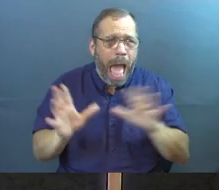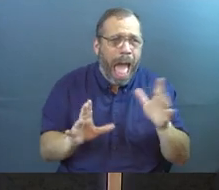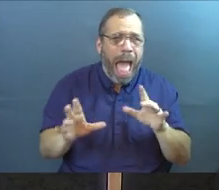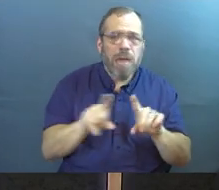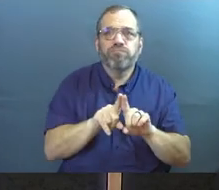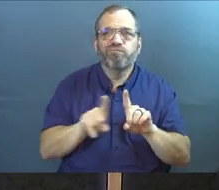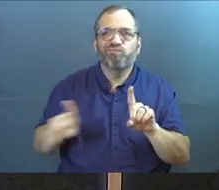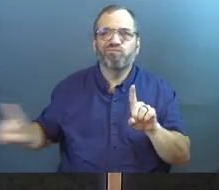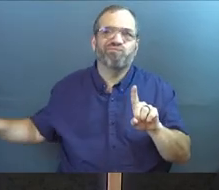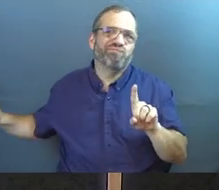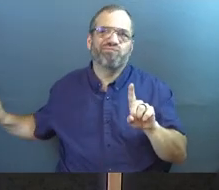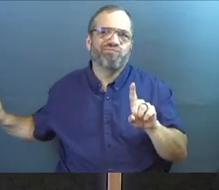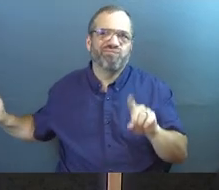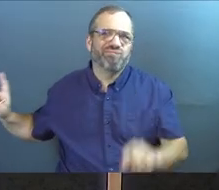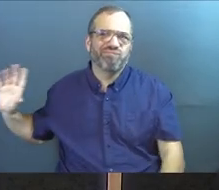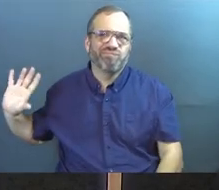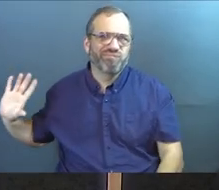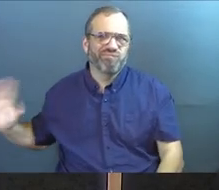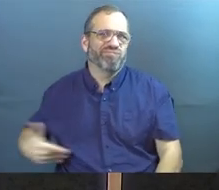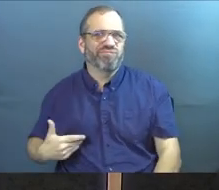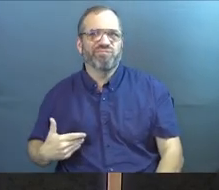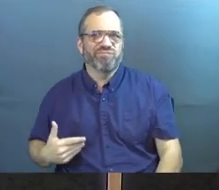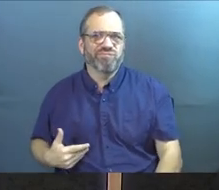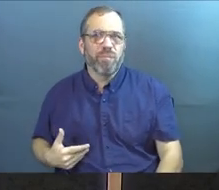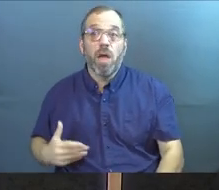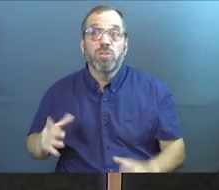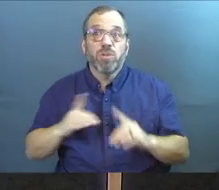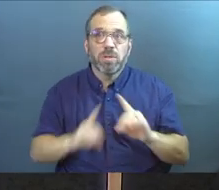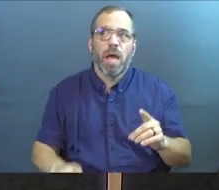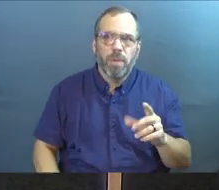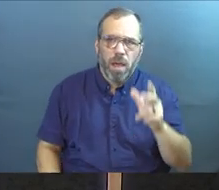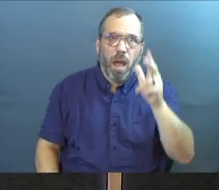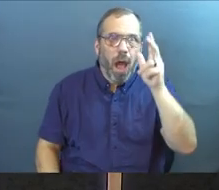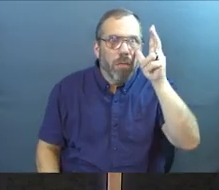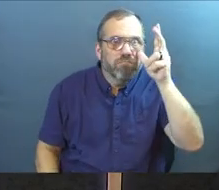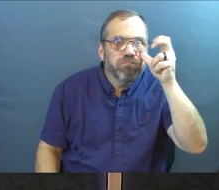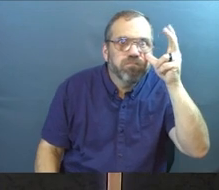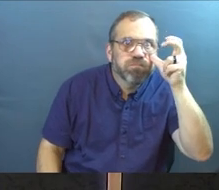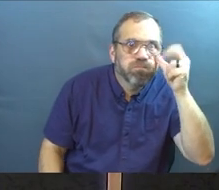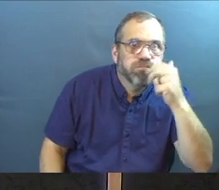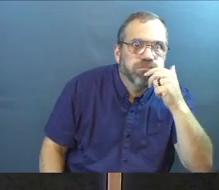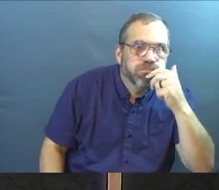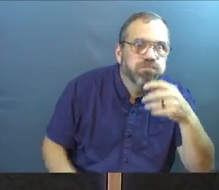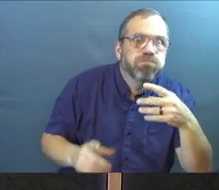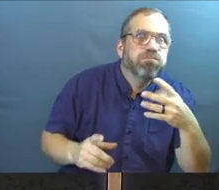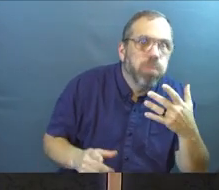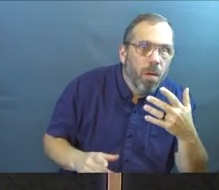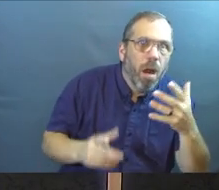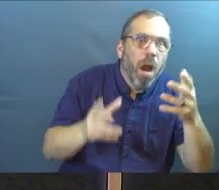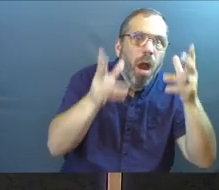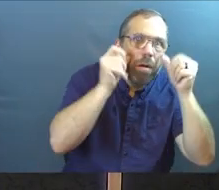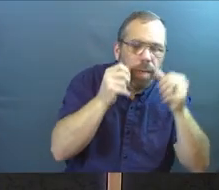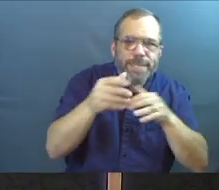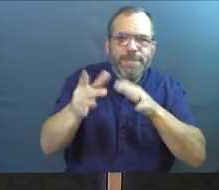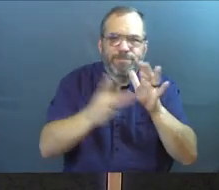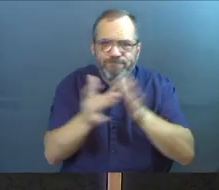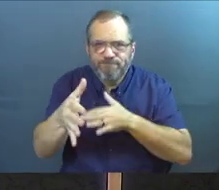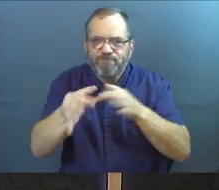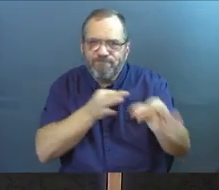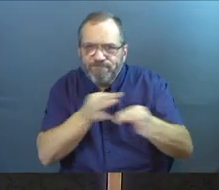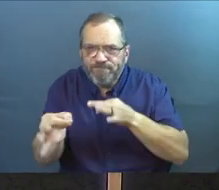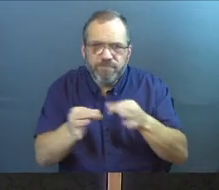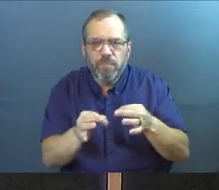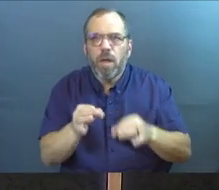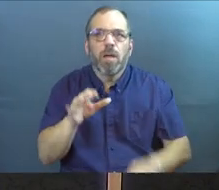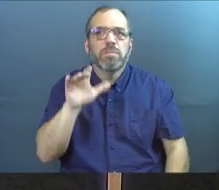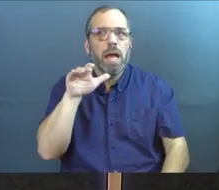for believing God's word. So the disciples are listening to everything that Jesus is saying. He's giving them the explanation. And